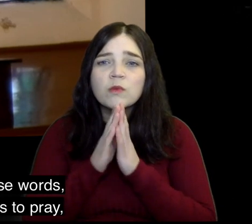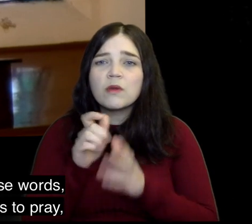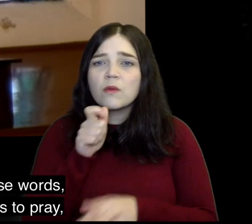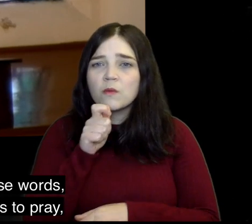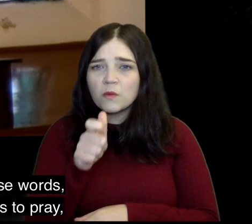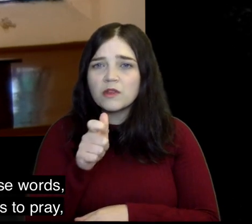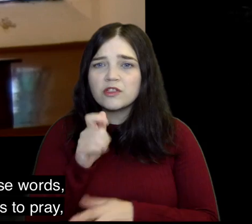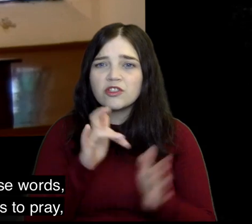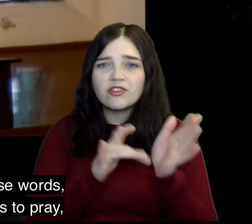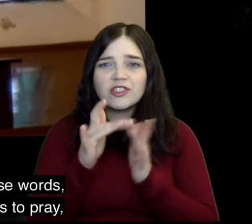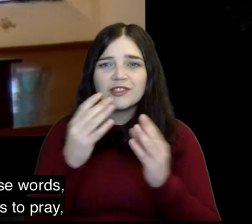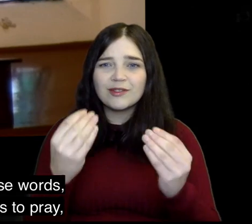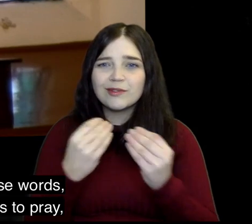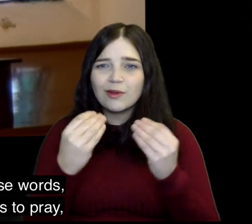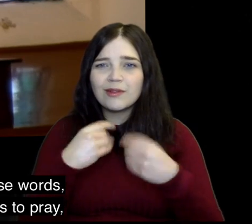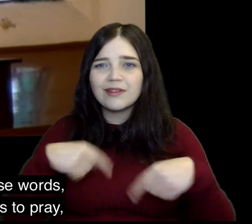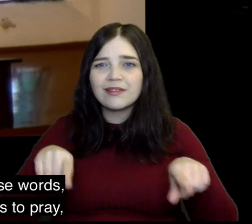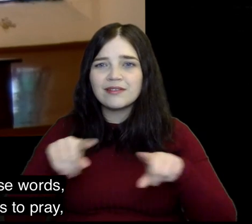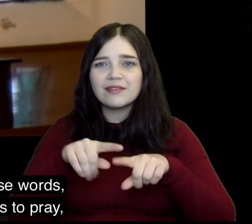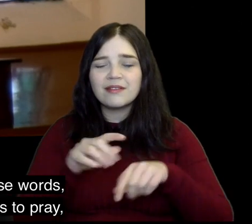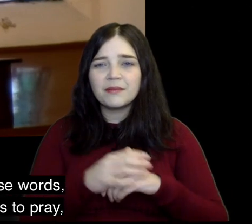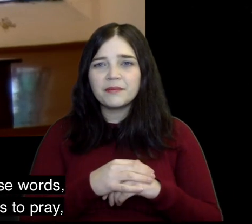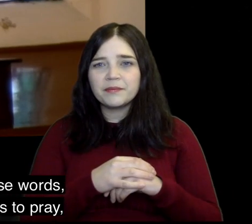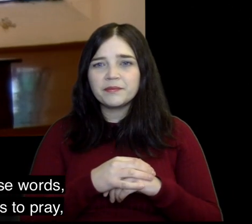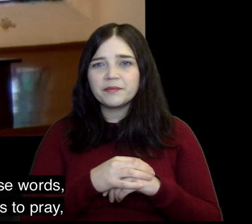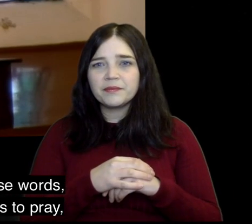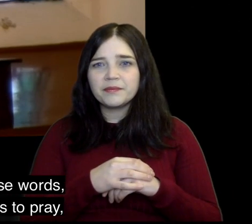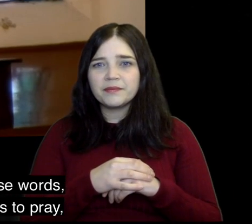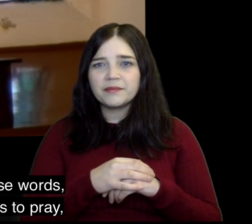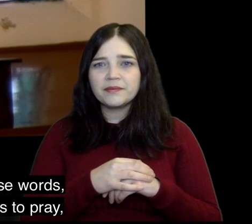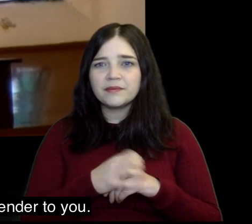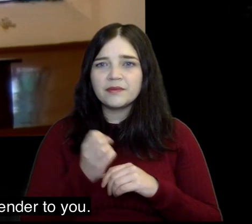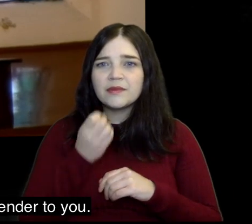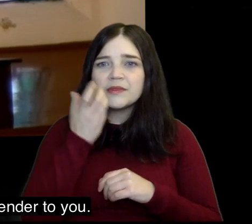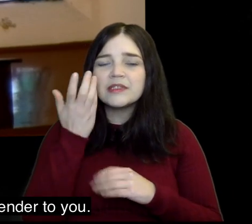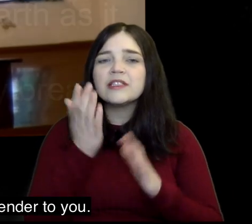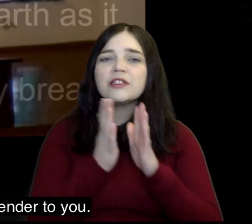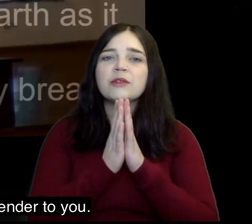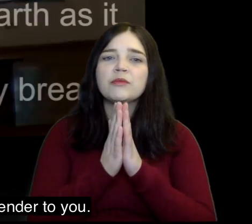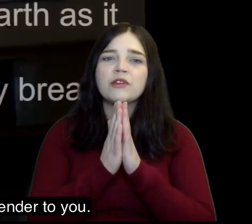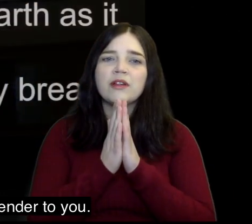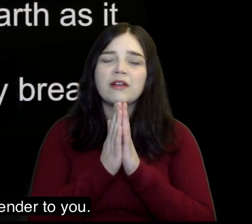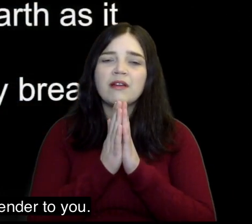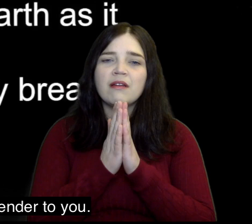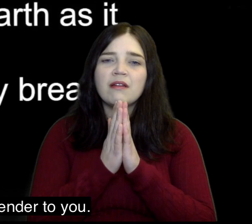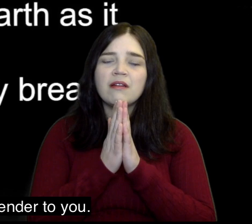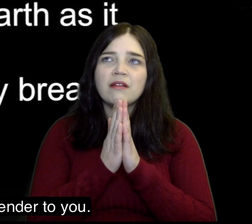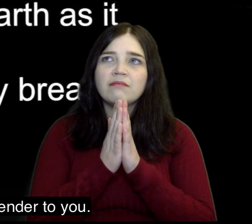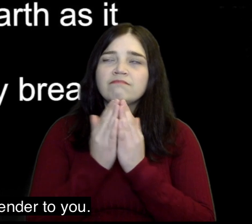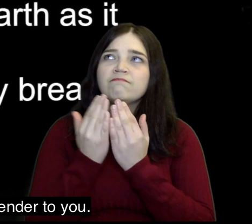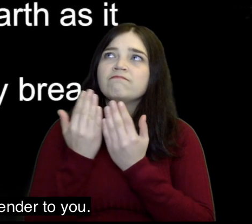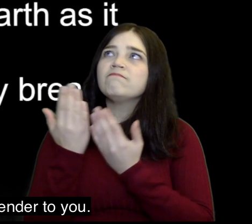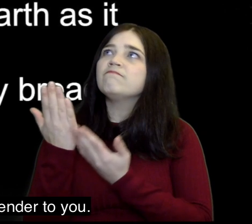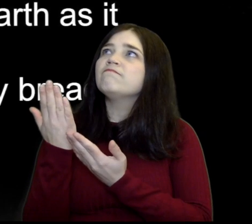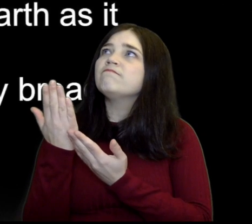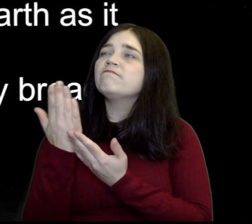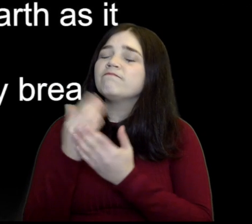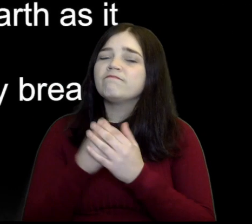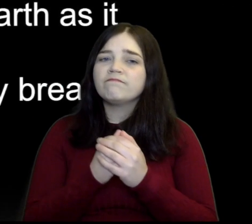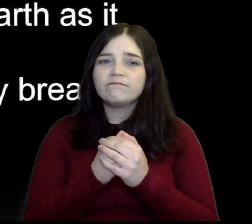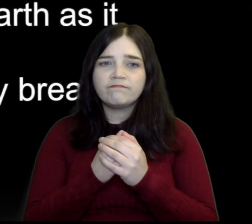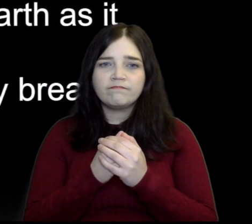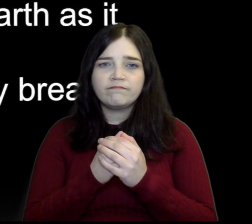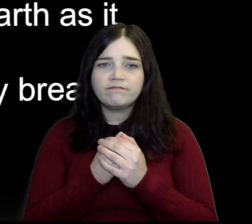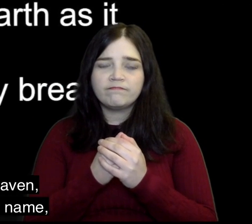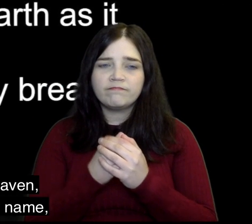and we pray those words that Jesus taught us to pray our daily prayer of surrender